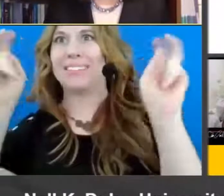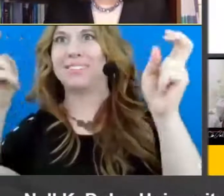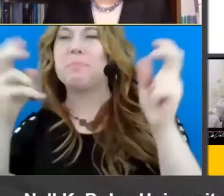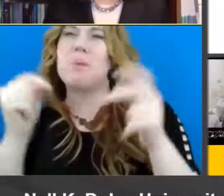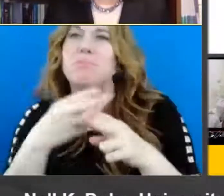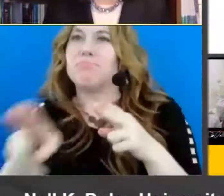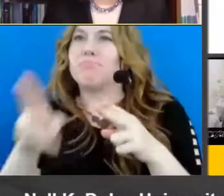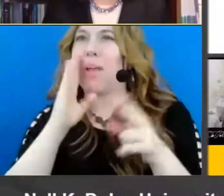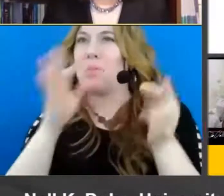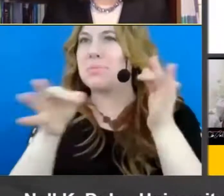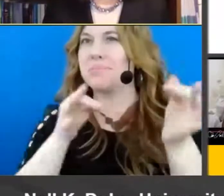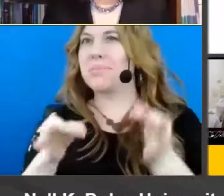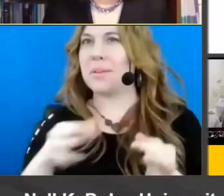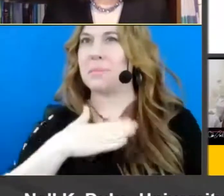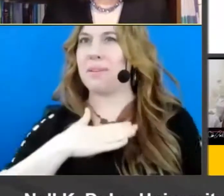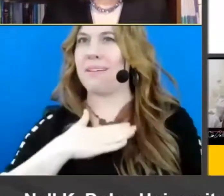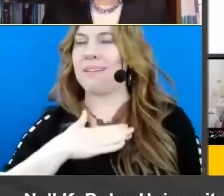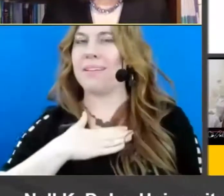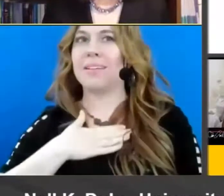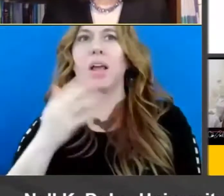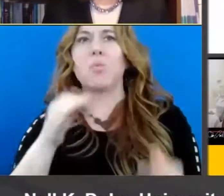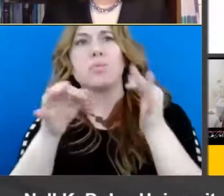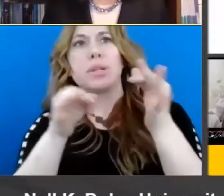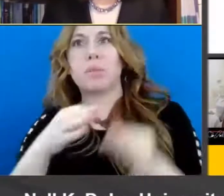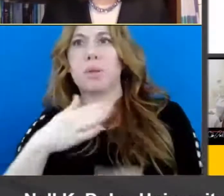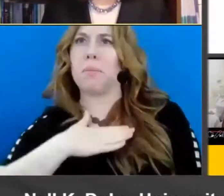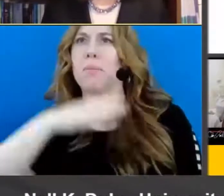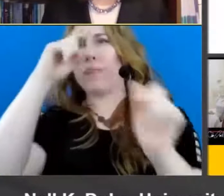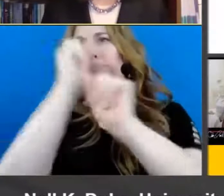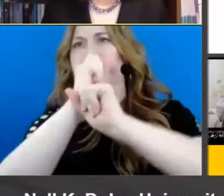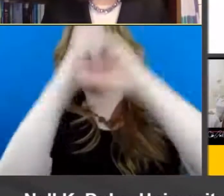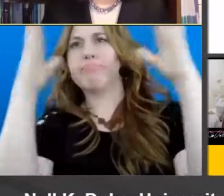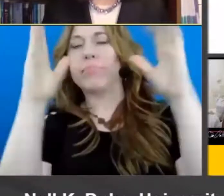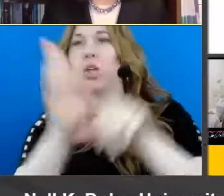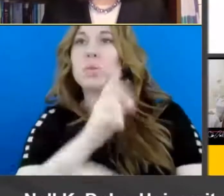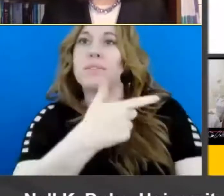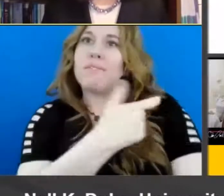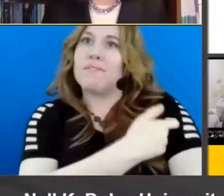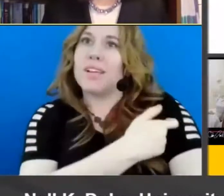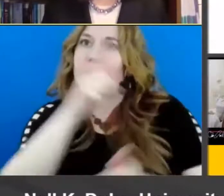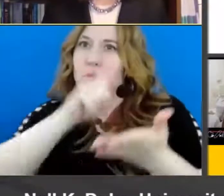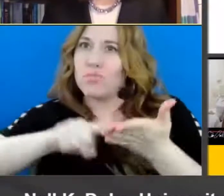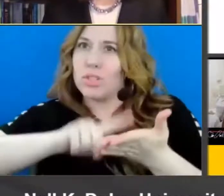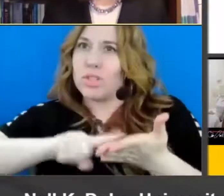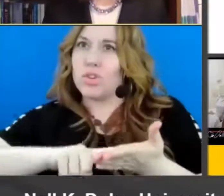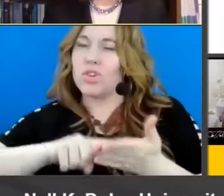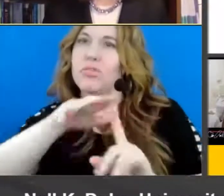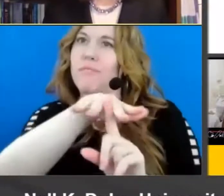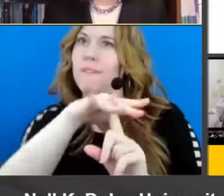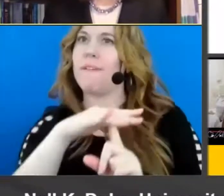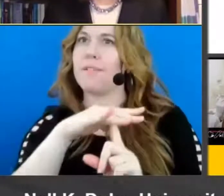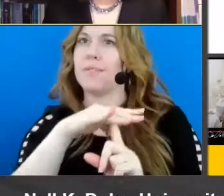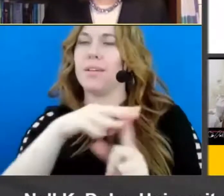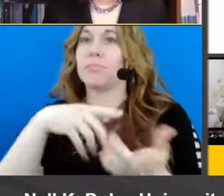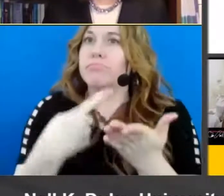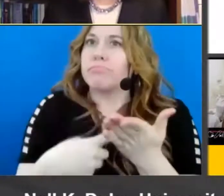I want to explain what how I think about the term by using a vaccine research as a context for talking